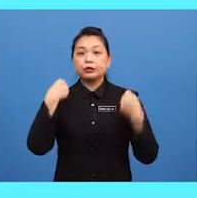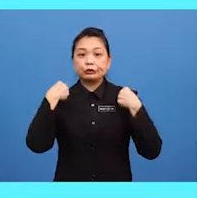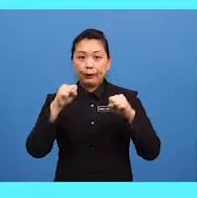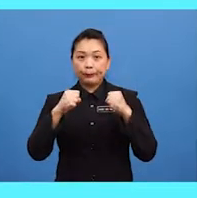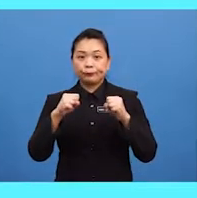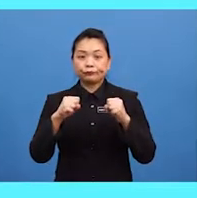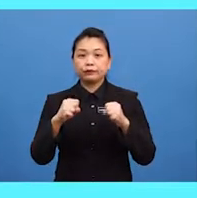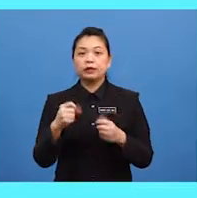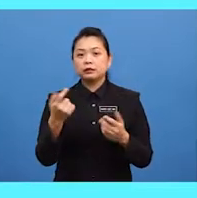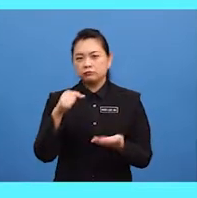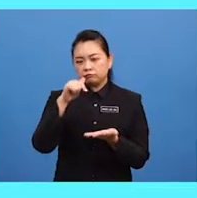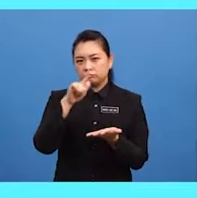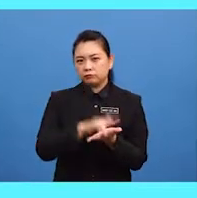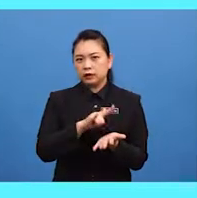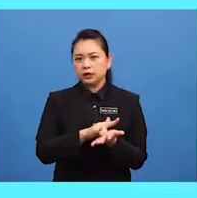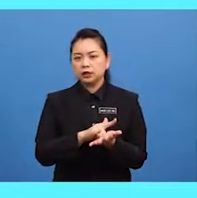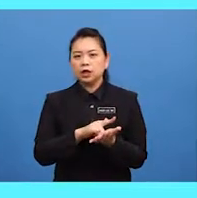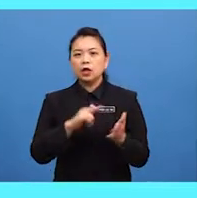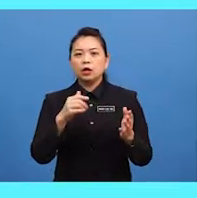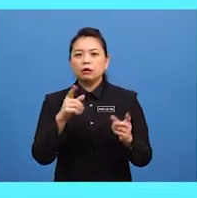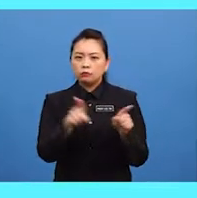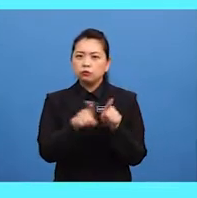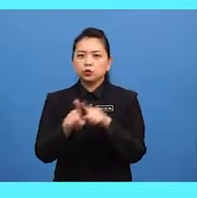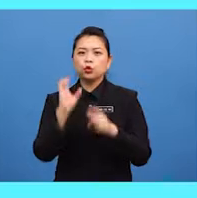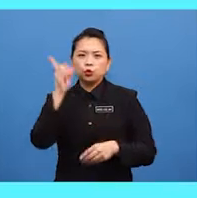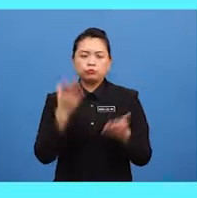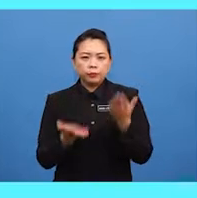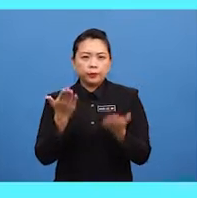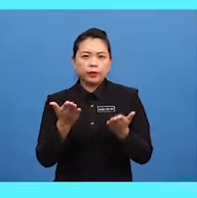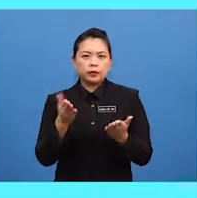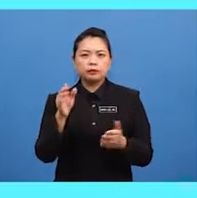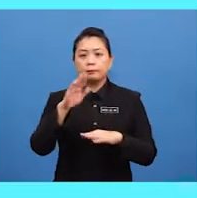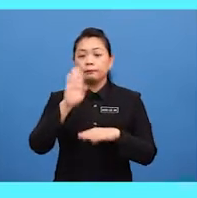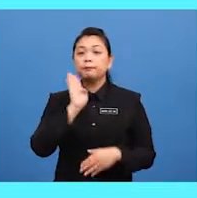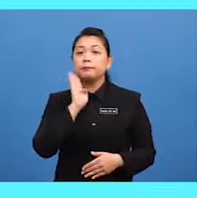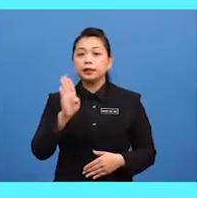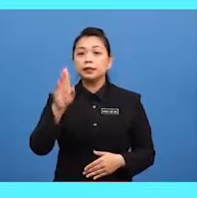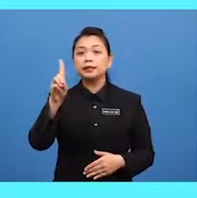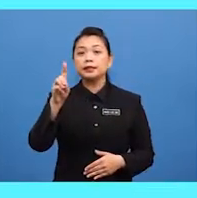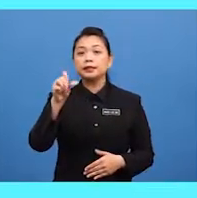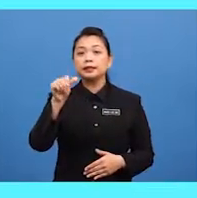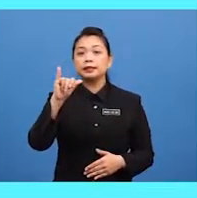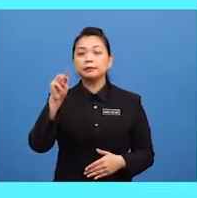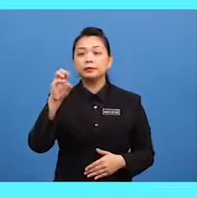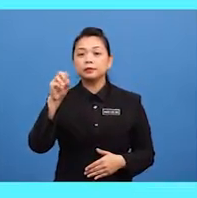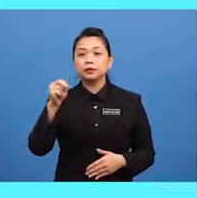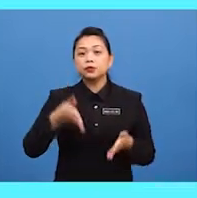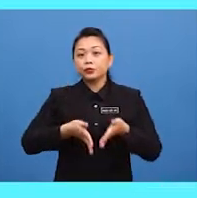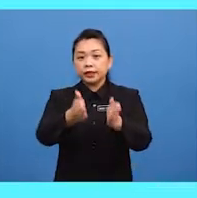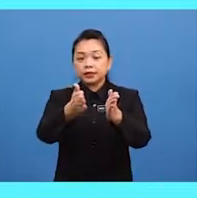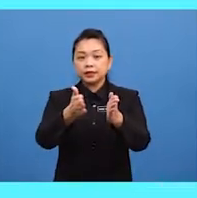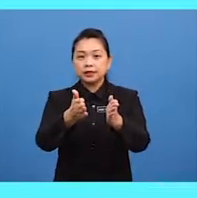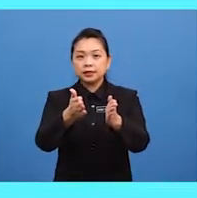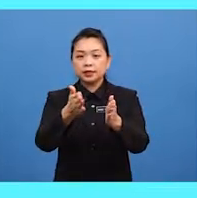also could probably be Damon Street why not last but not least